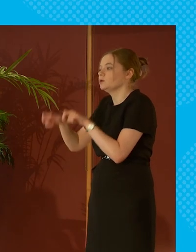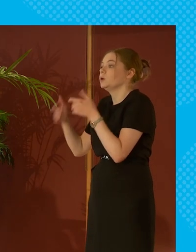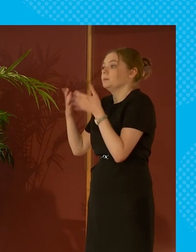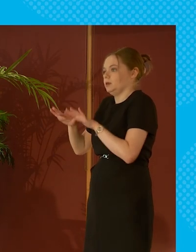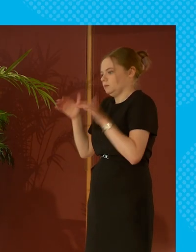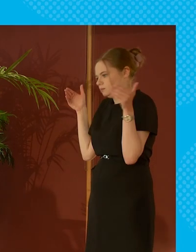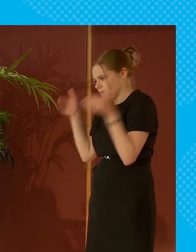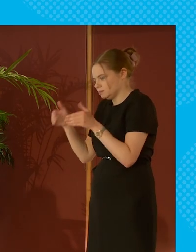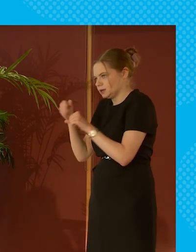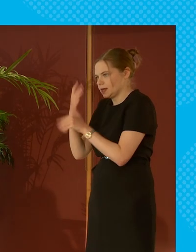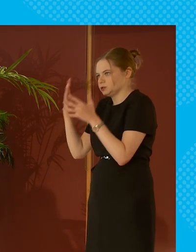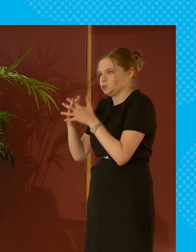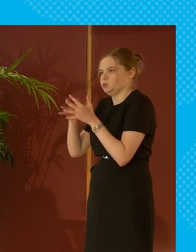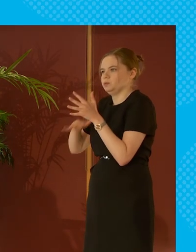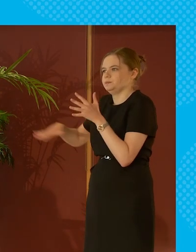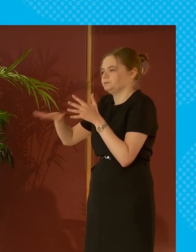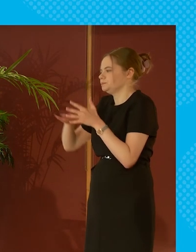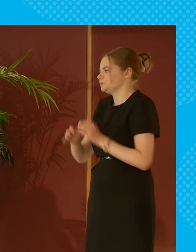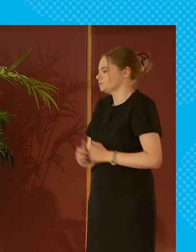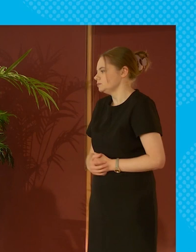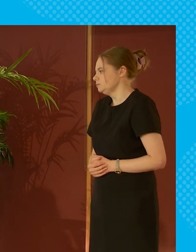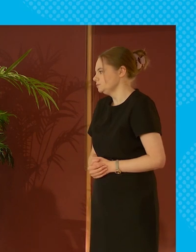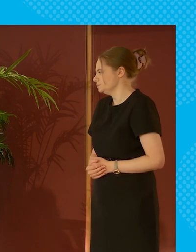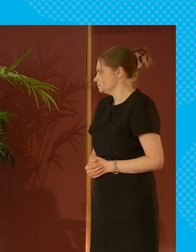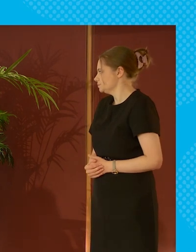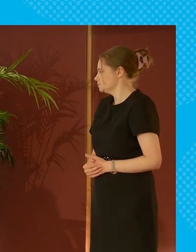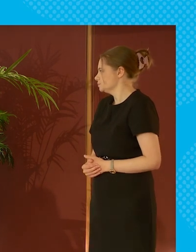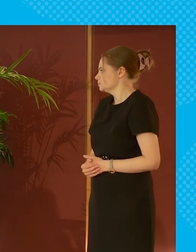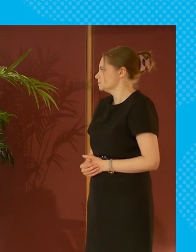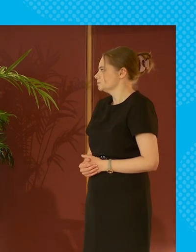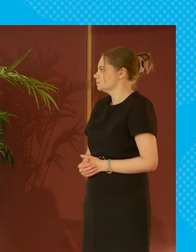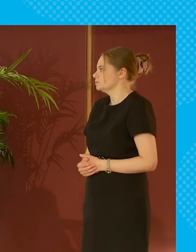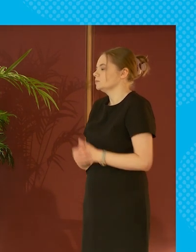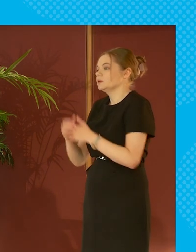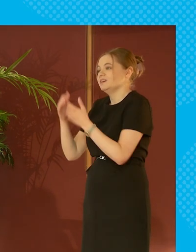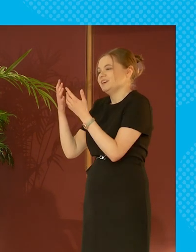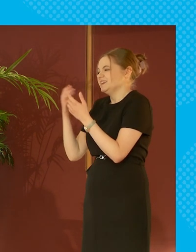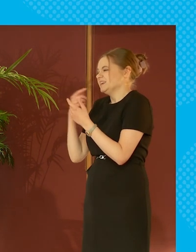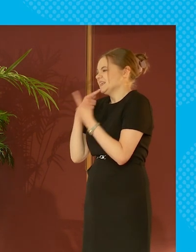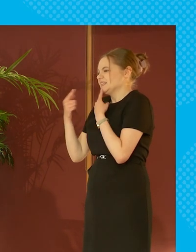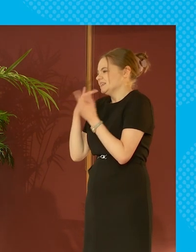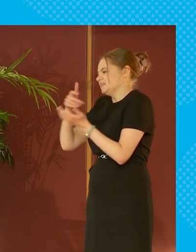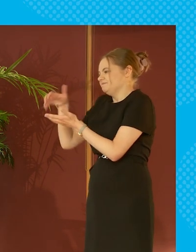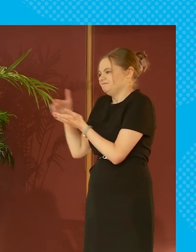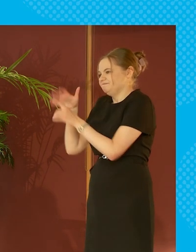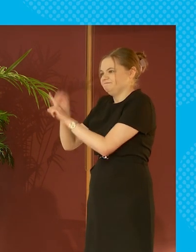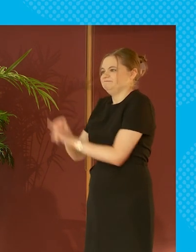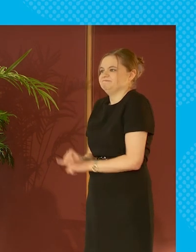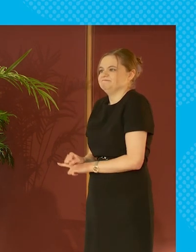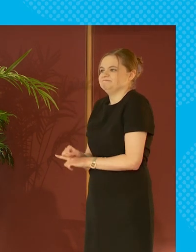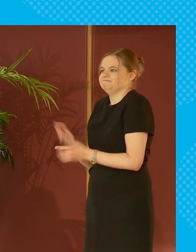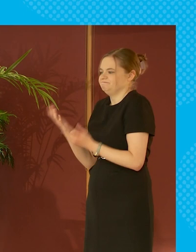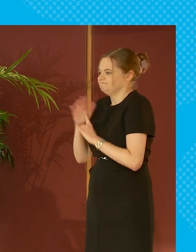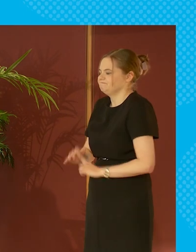we looked at in glasgow in particular and like the findings are depressingly consistent with what